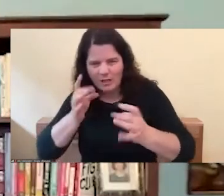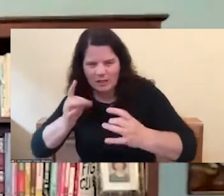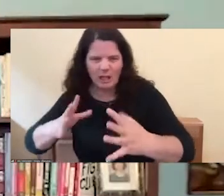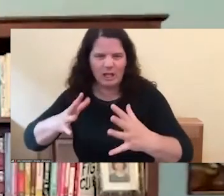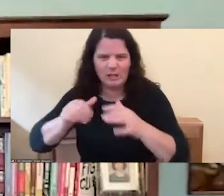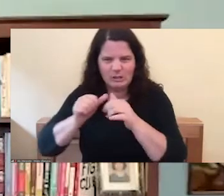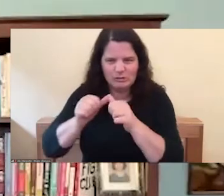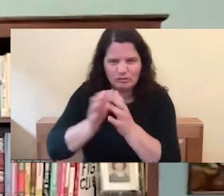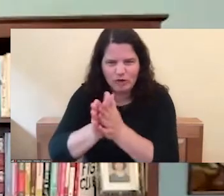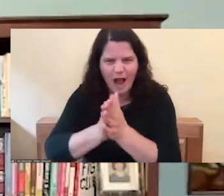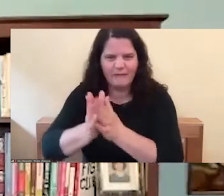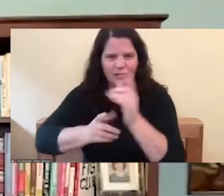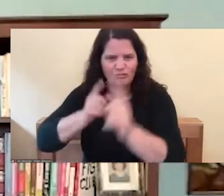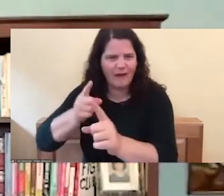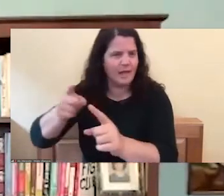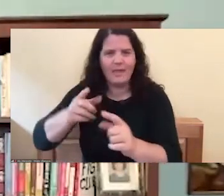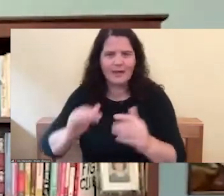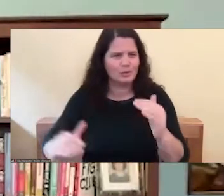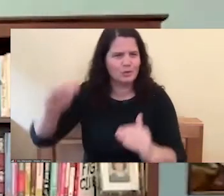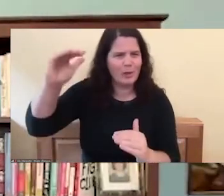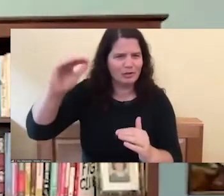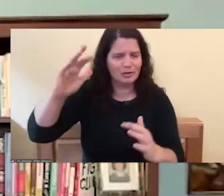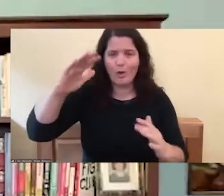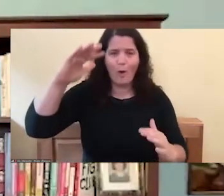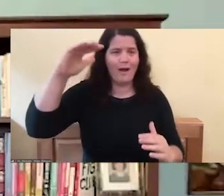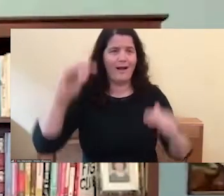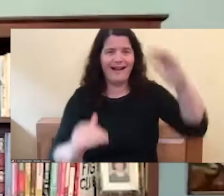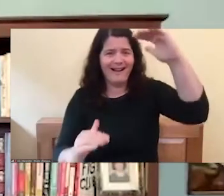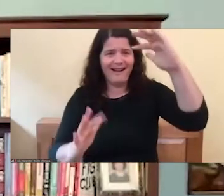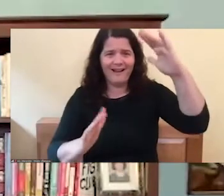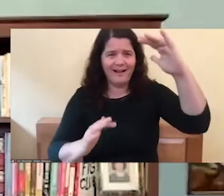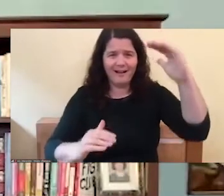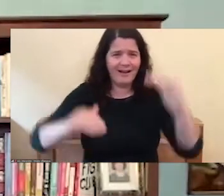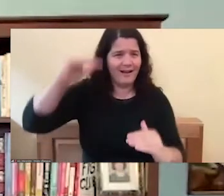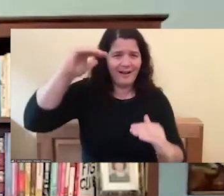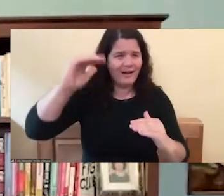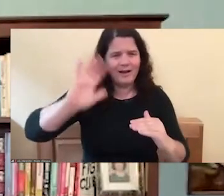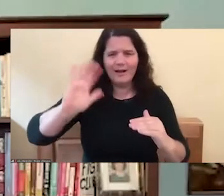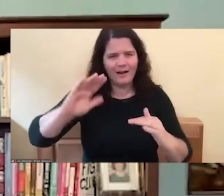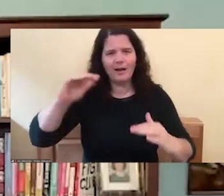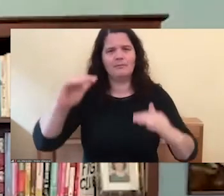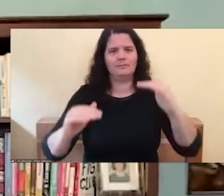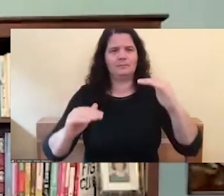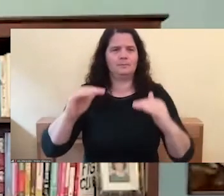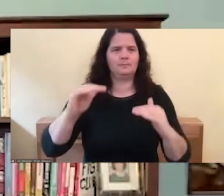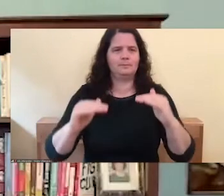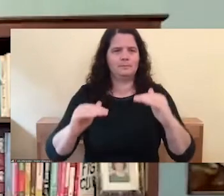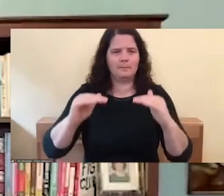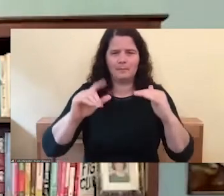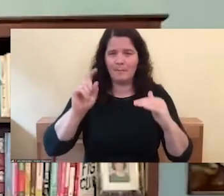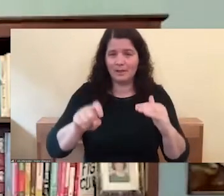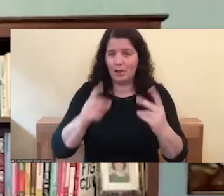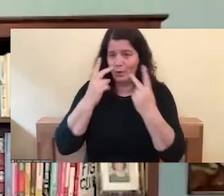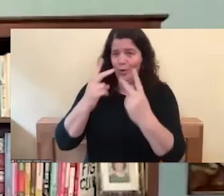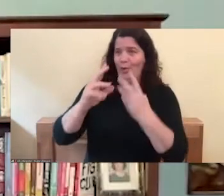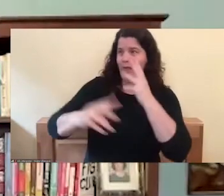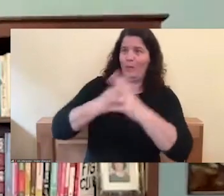in many ways, if you look at the big problems in the world, it's because we have too much fierceness without enough tenderness.